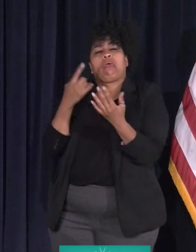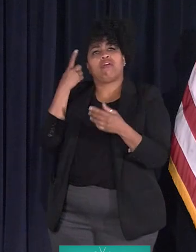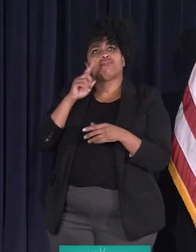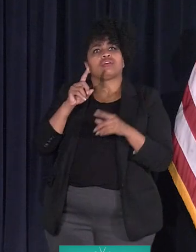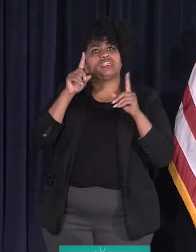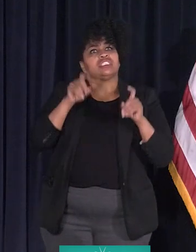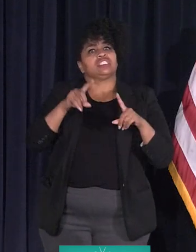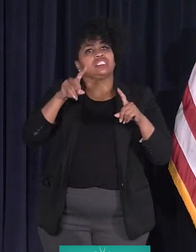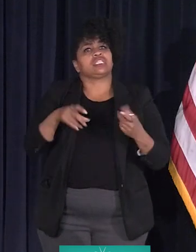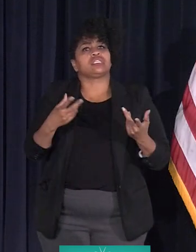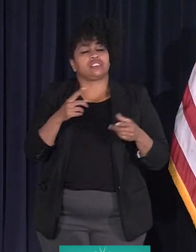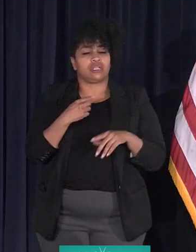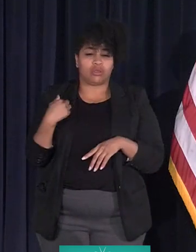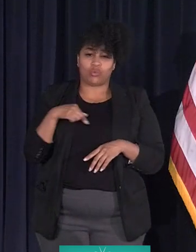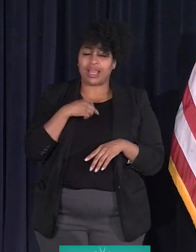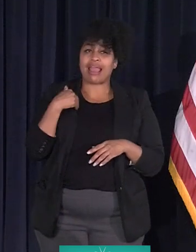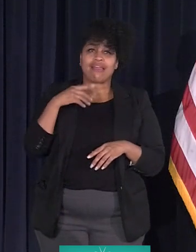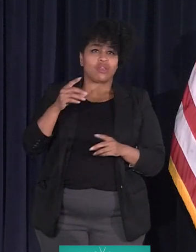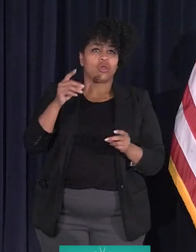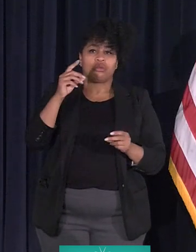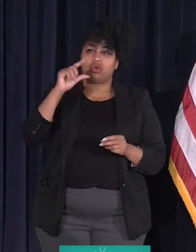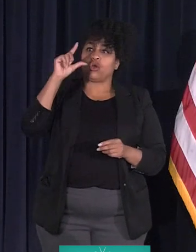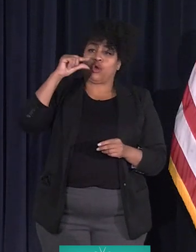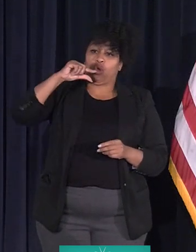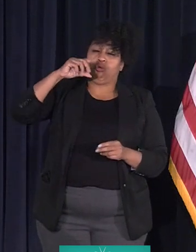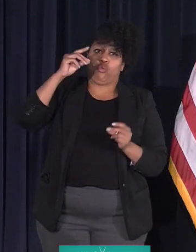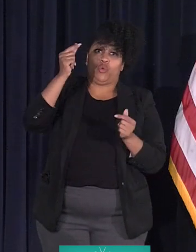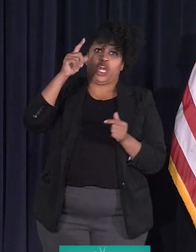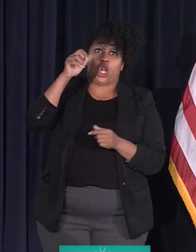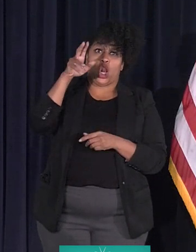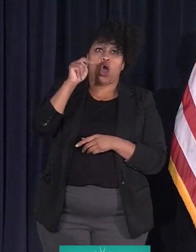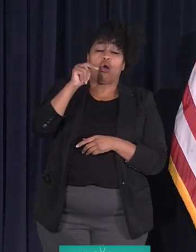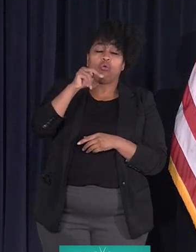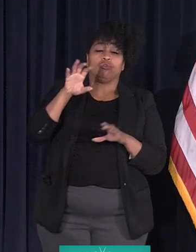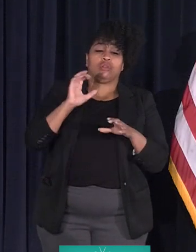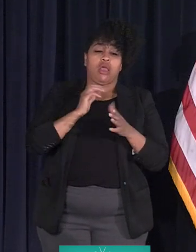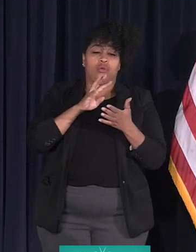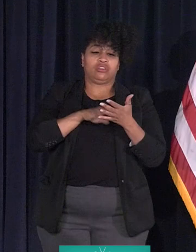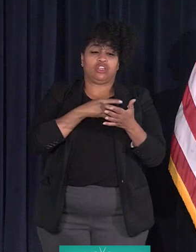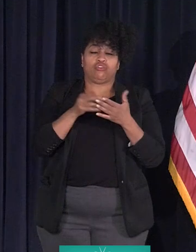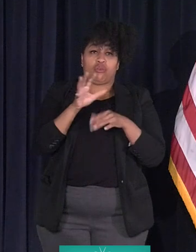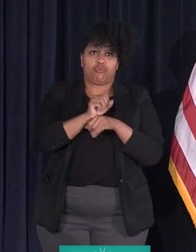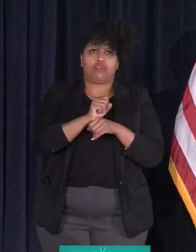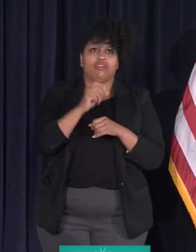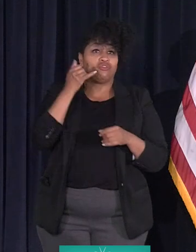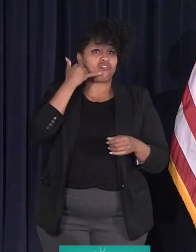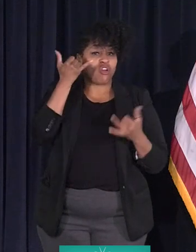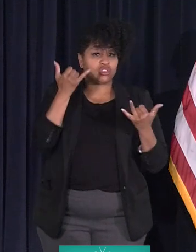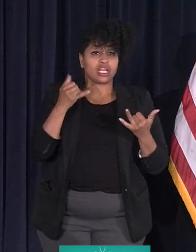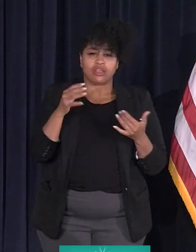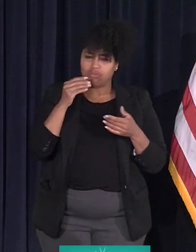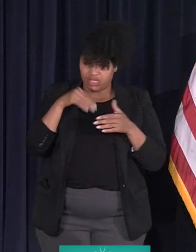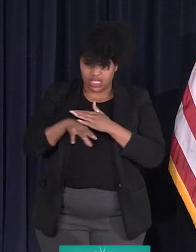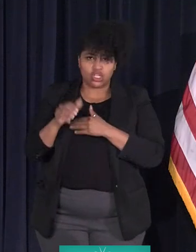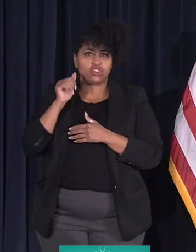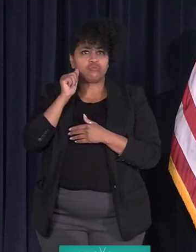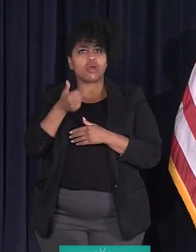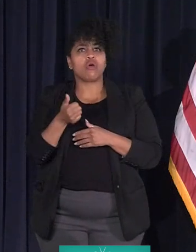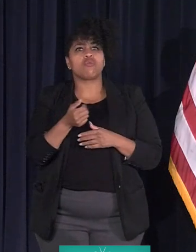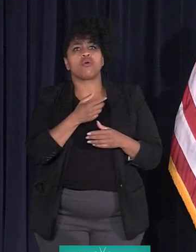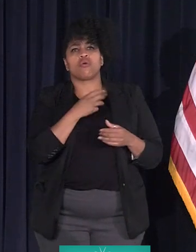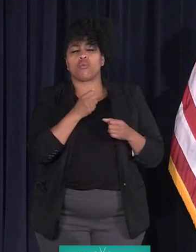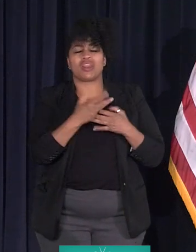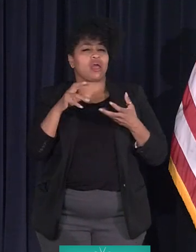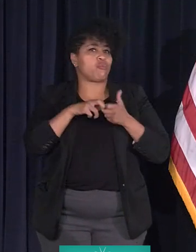the benefit of having Quicken doing our appointments. You can call for an appointment. You can get in tomorrow. And you'll get through without